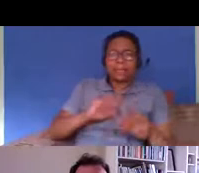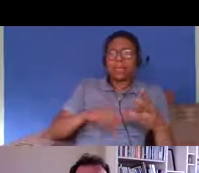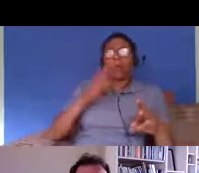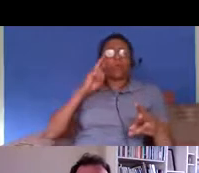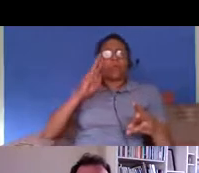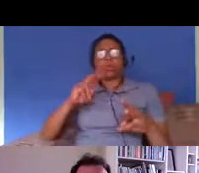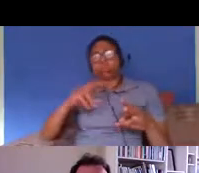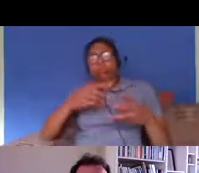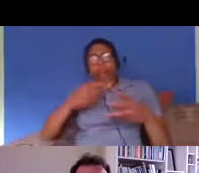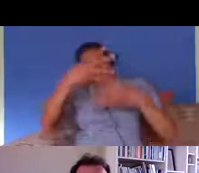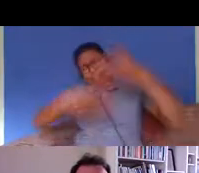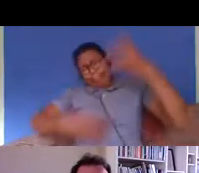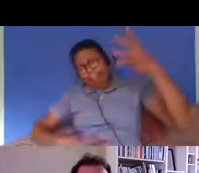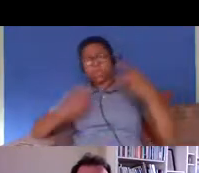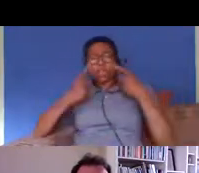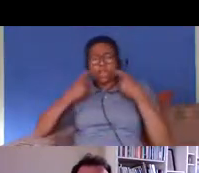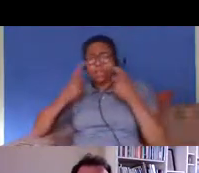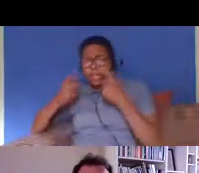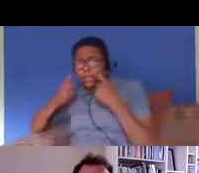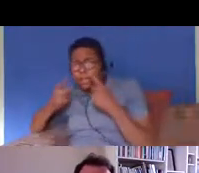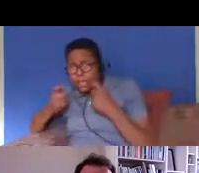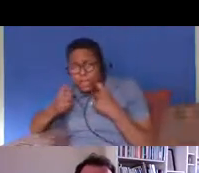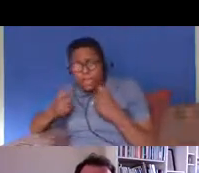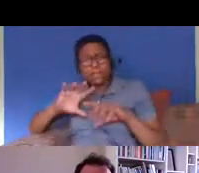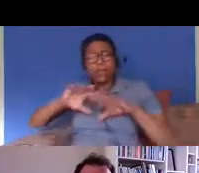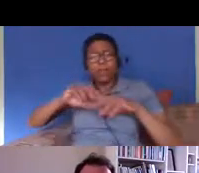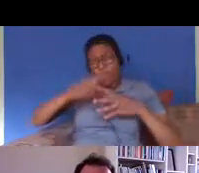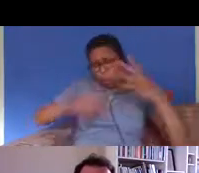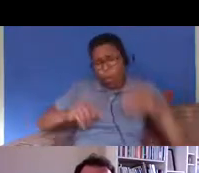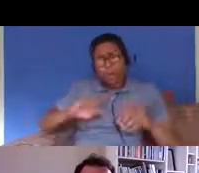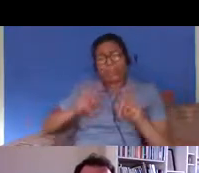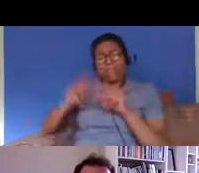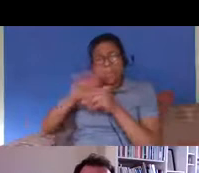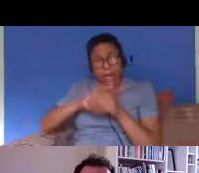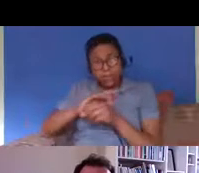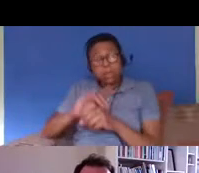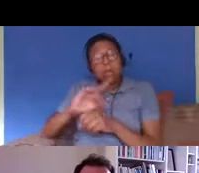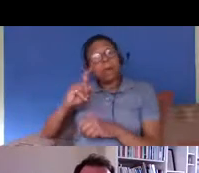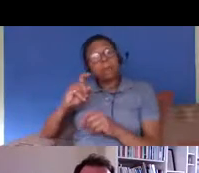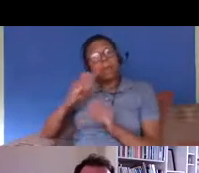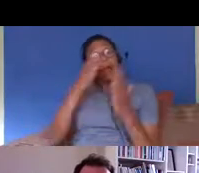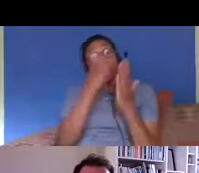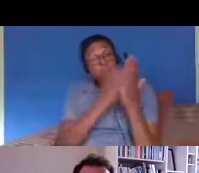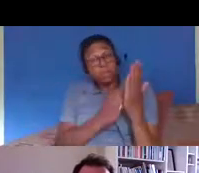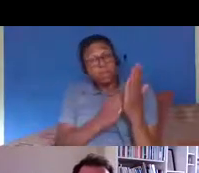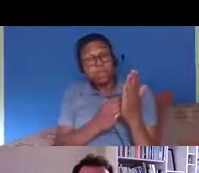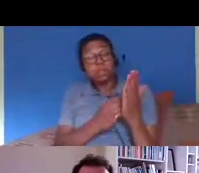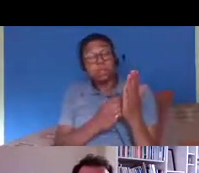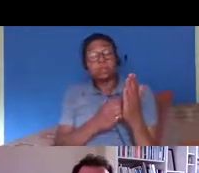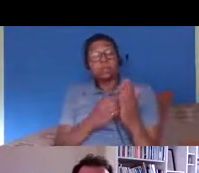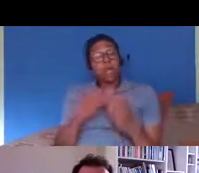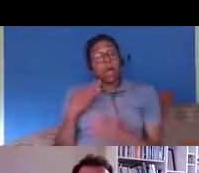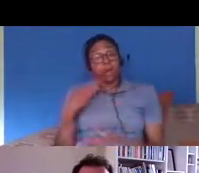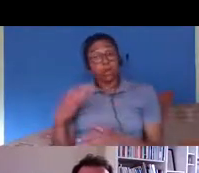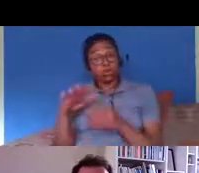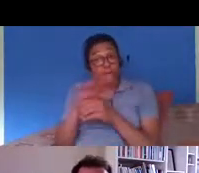level at least are carrying out checks but also charities in the third sector got involved some were kind of roped